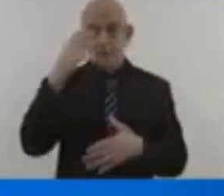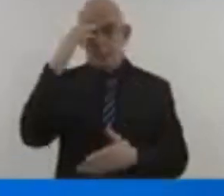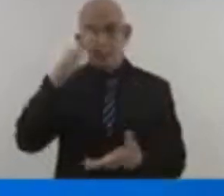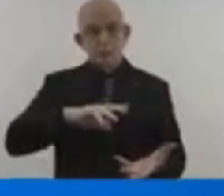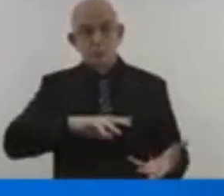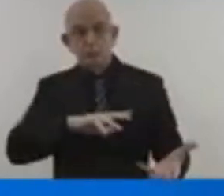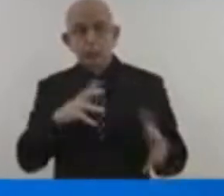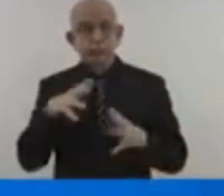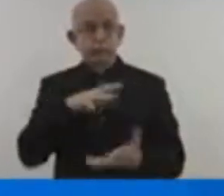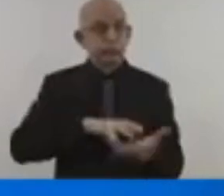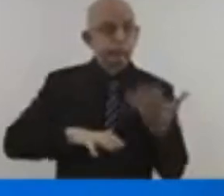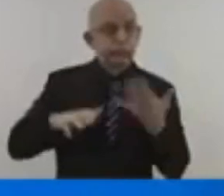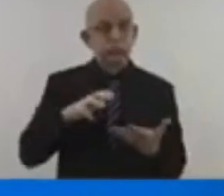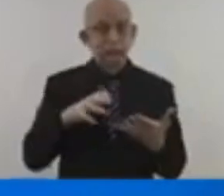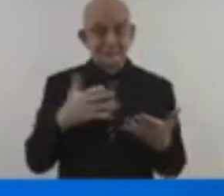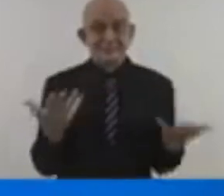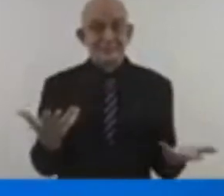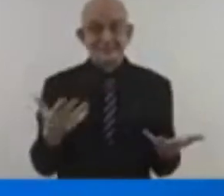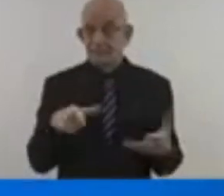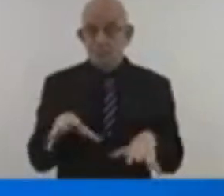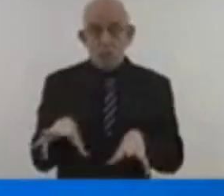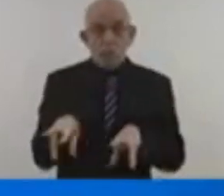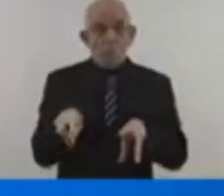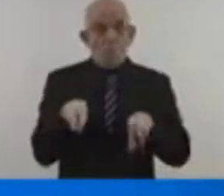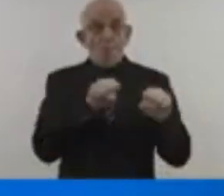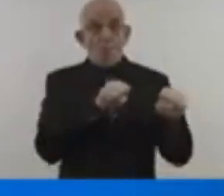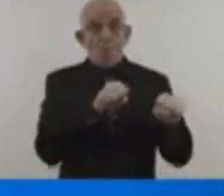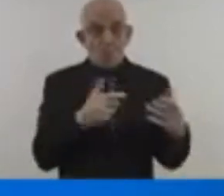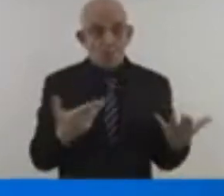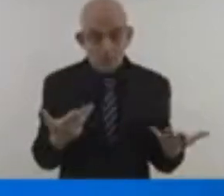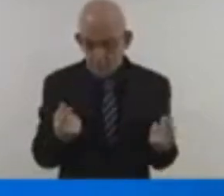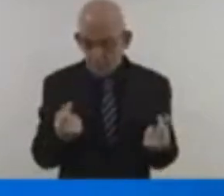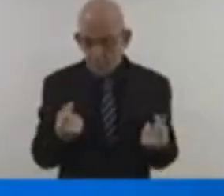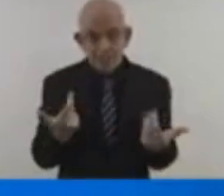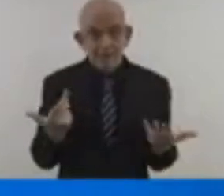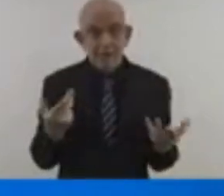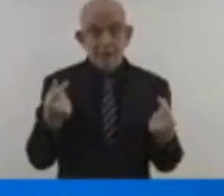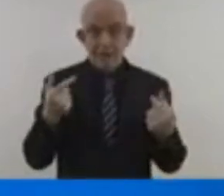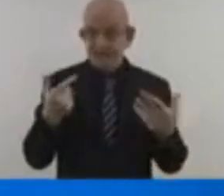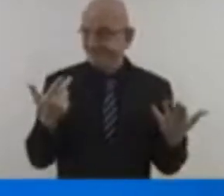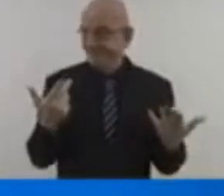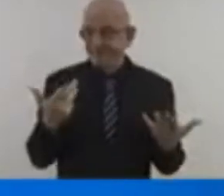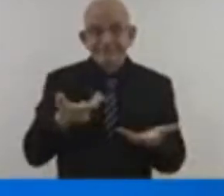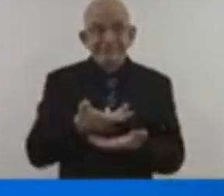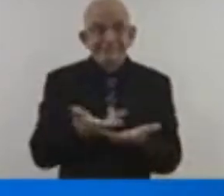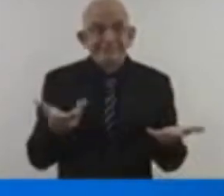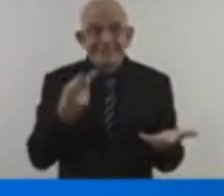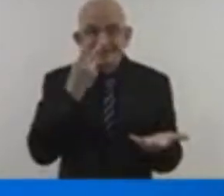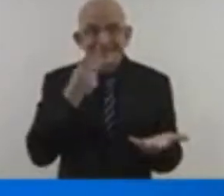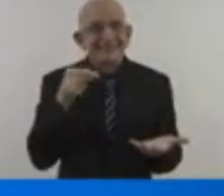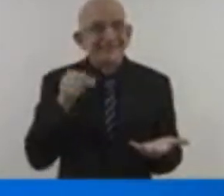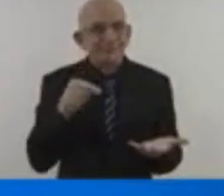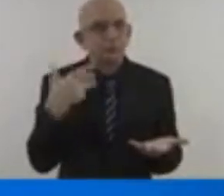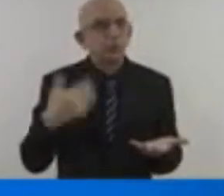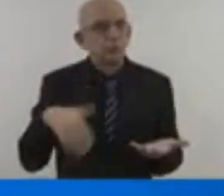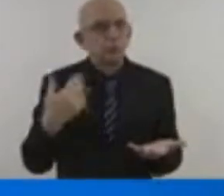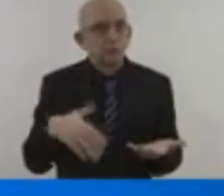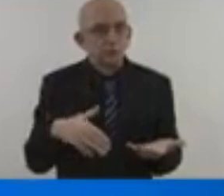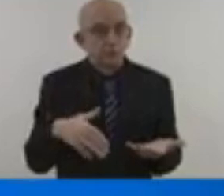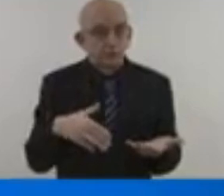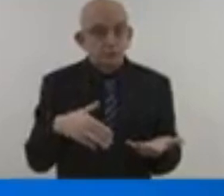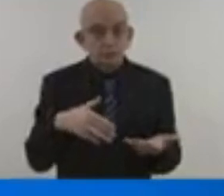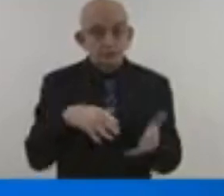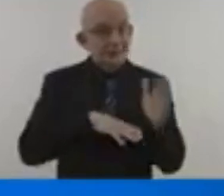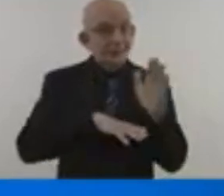and emerging markets outside China received just 15 cents per every dollar invested in clean